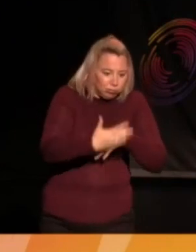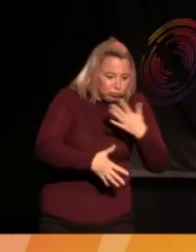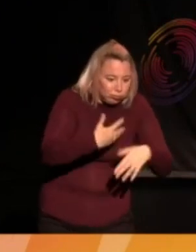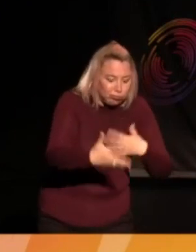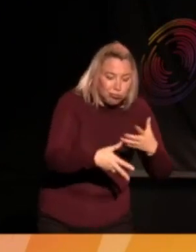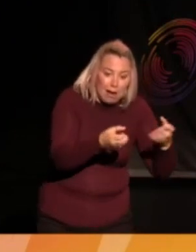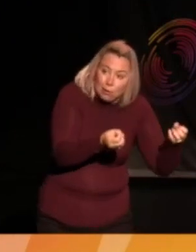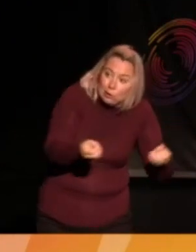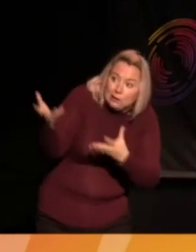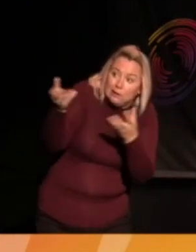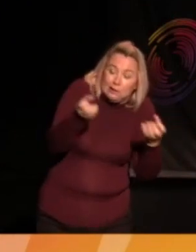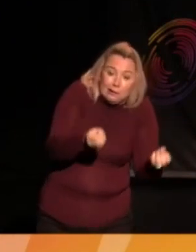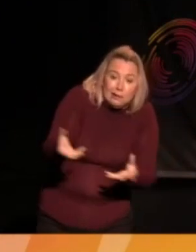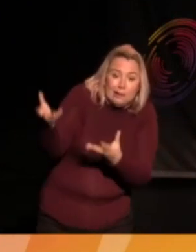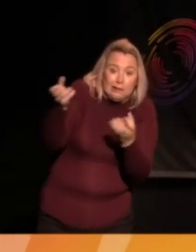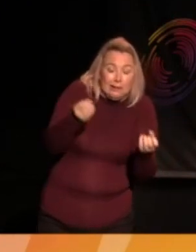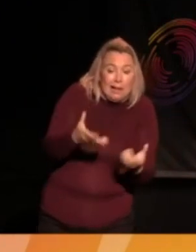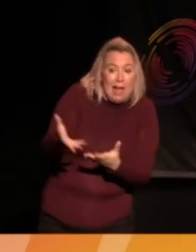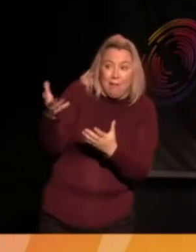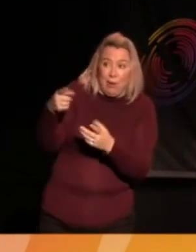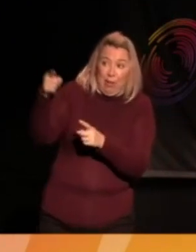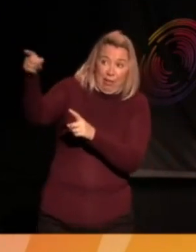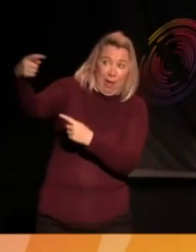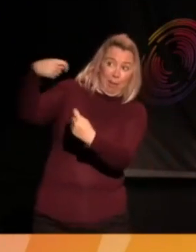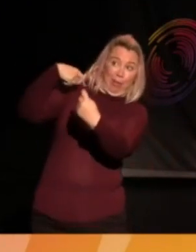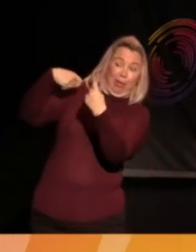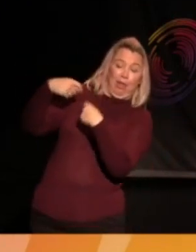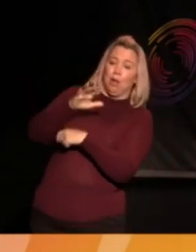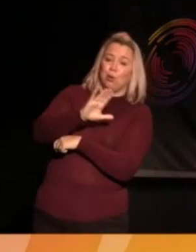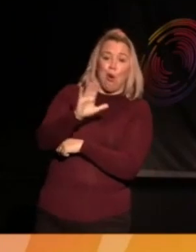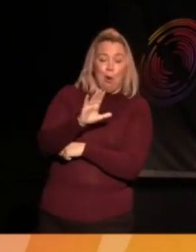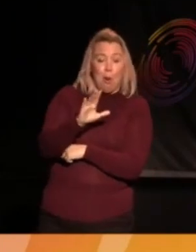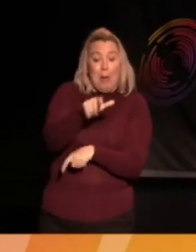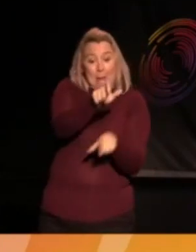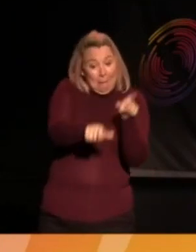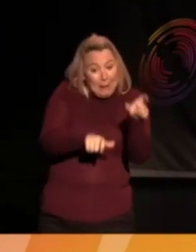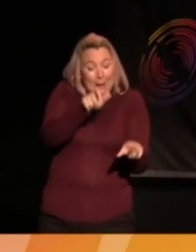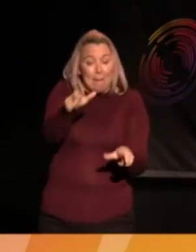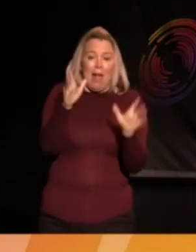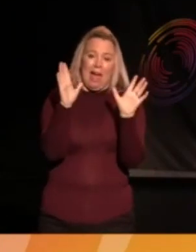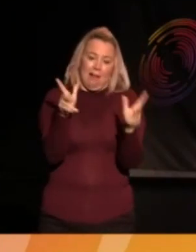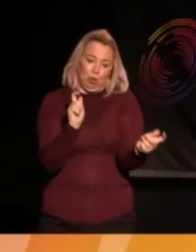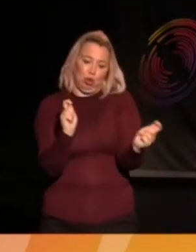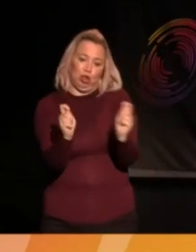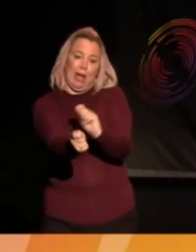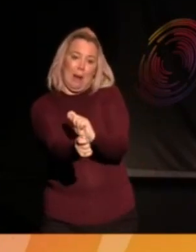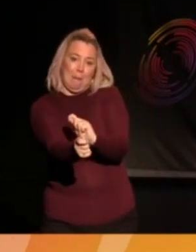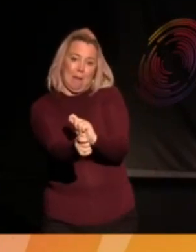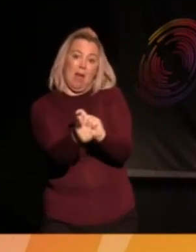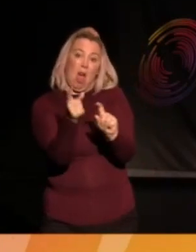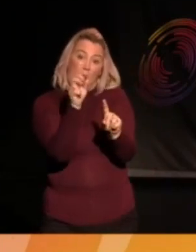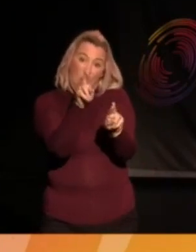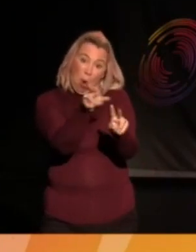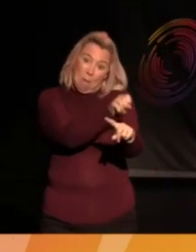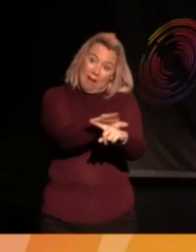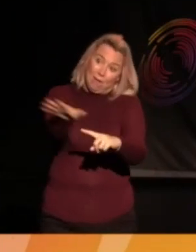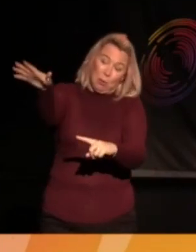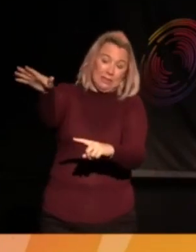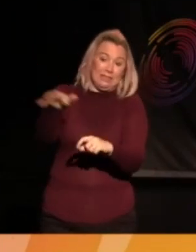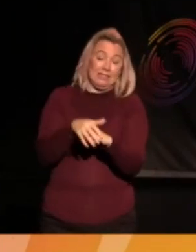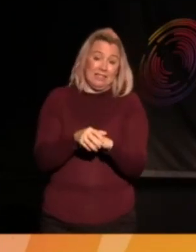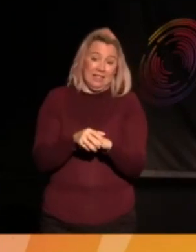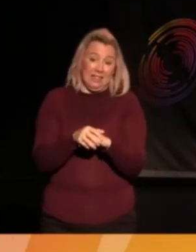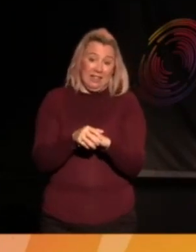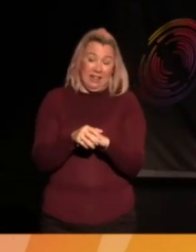Networking people, opening doors for people, that, let people reshape it, I think, is the way to do it. Left to their own devices